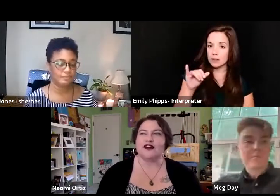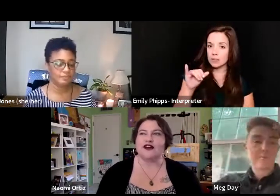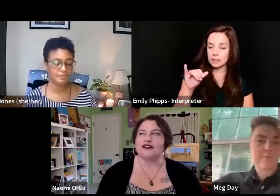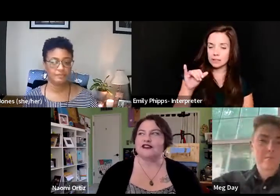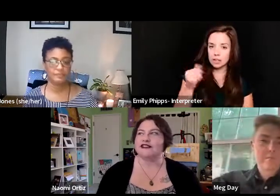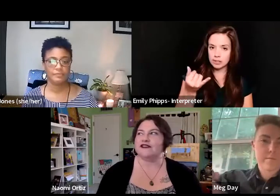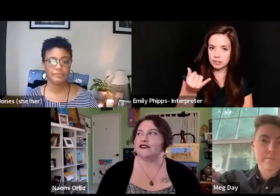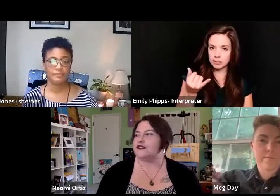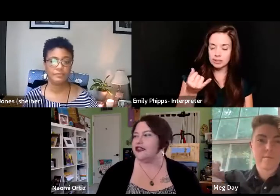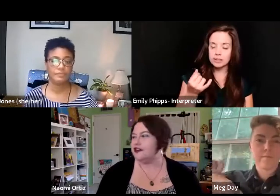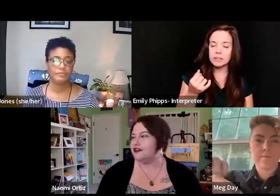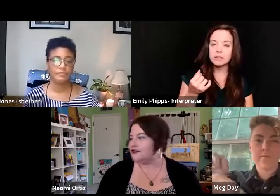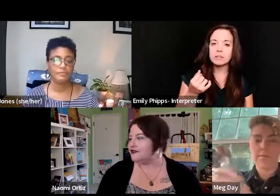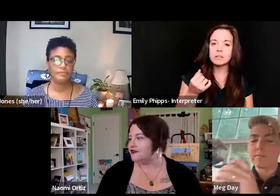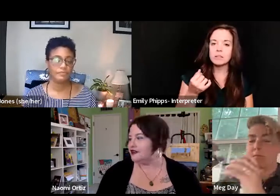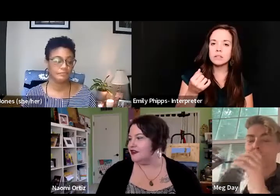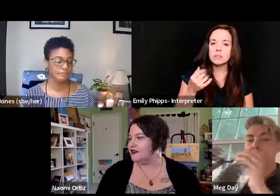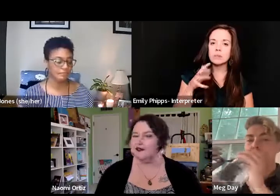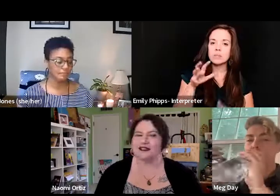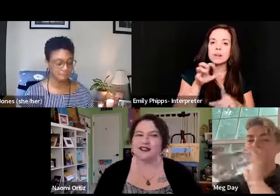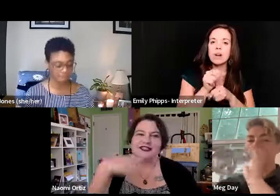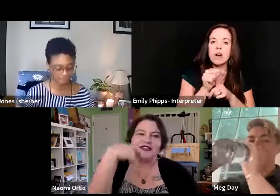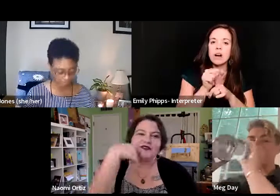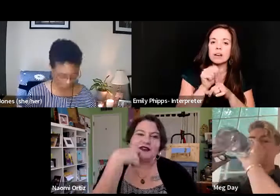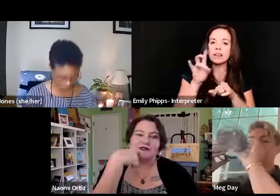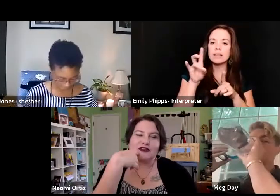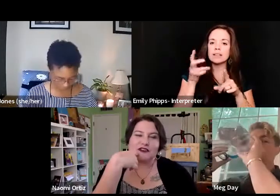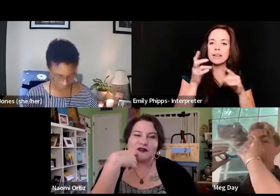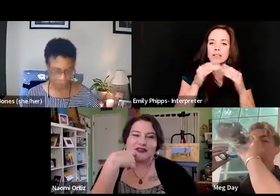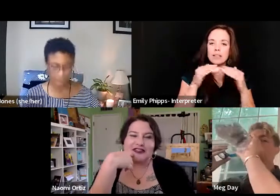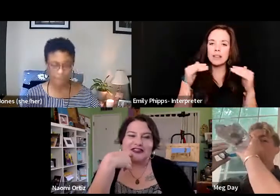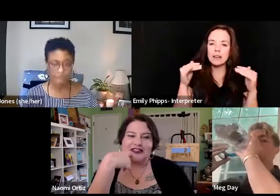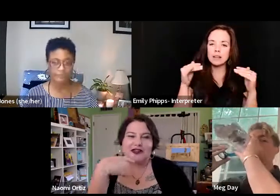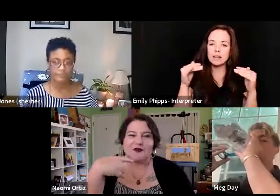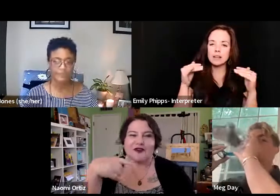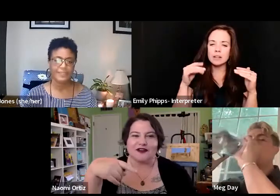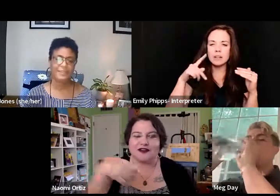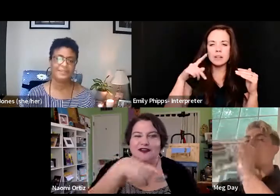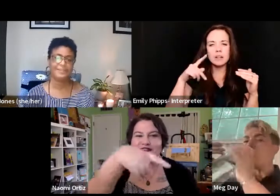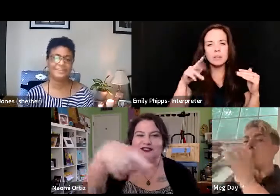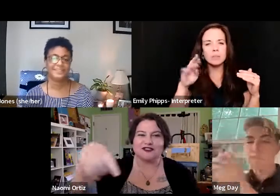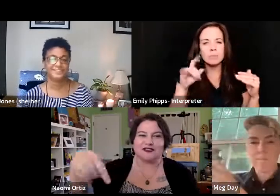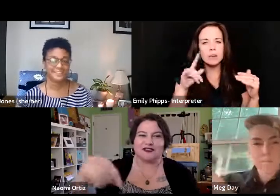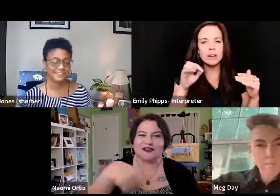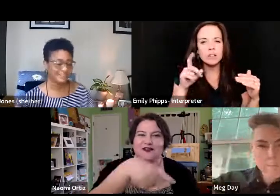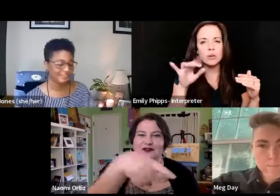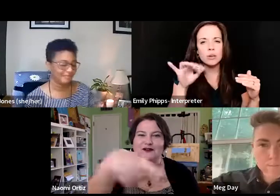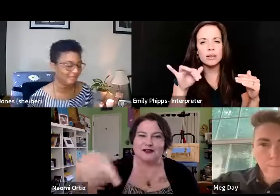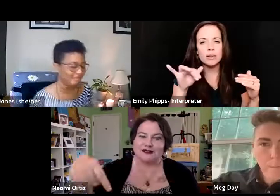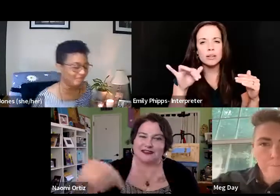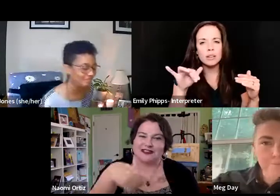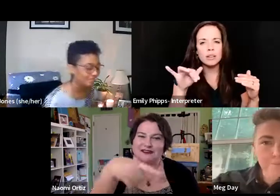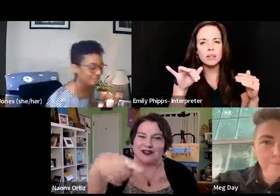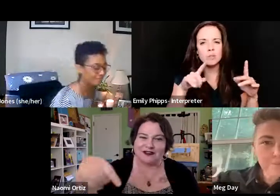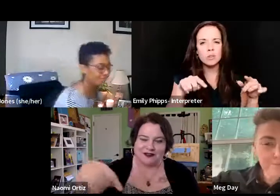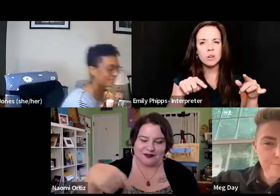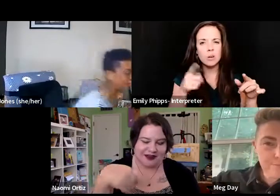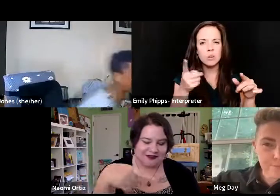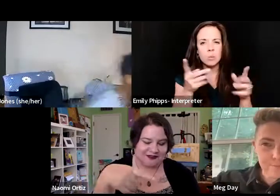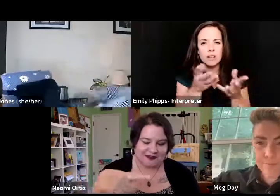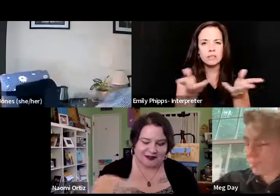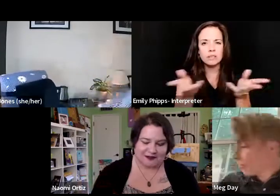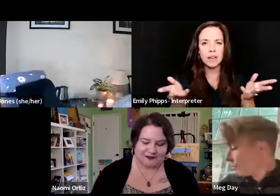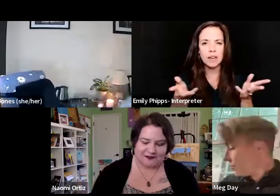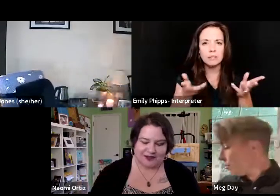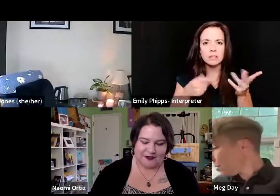will be caught in the seventh layer of, what is that thing where purgatory, where you just like go in one place around and